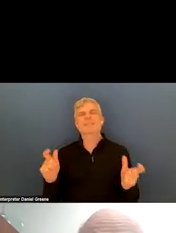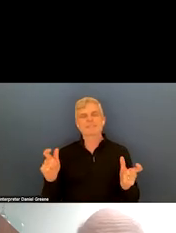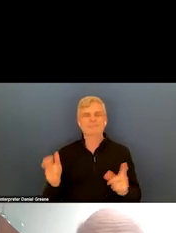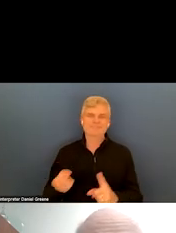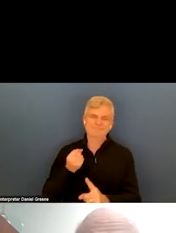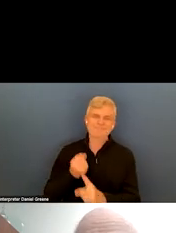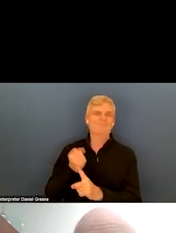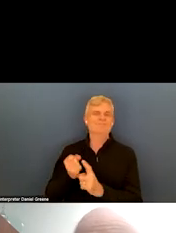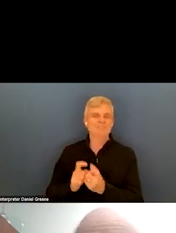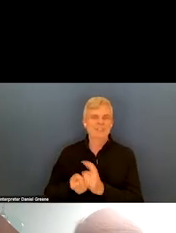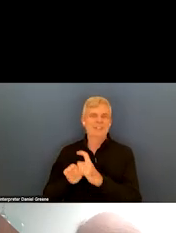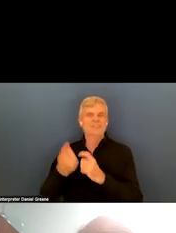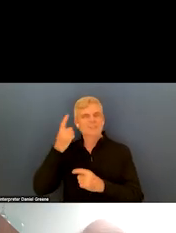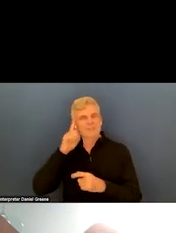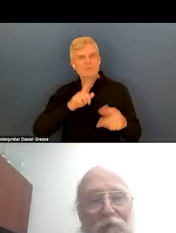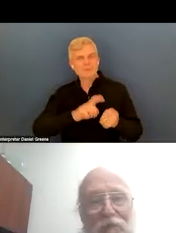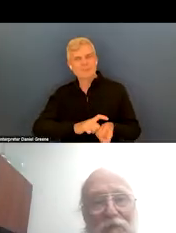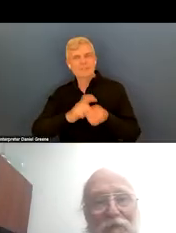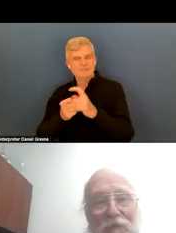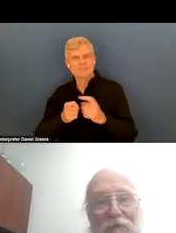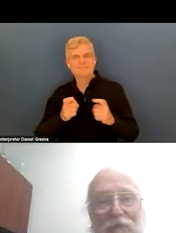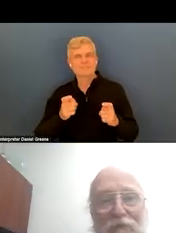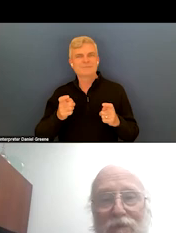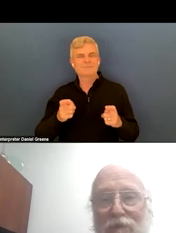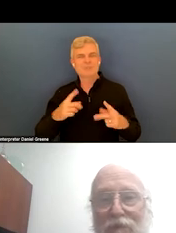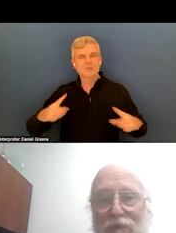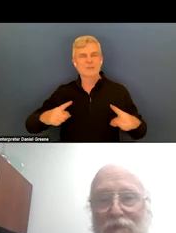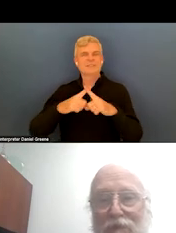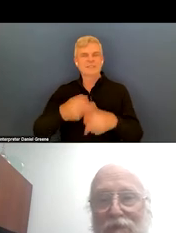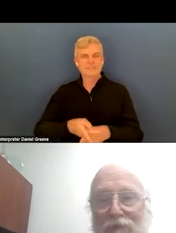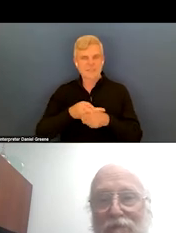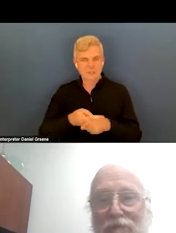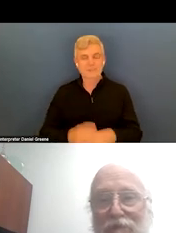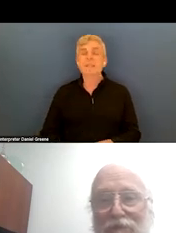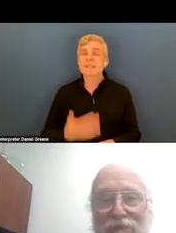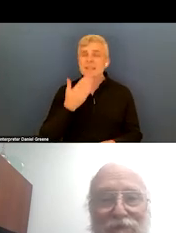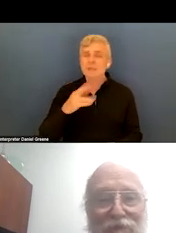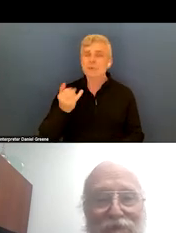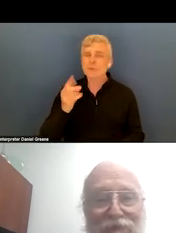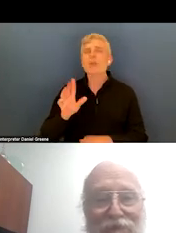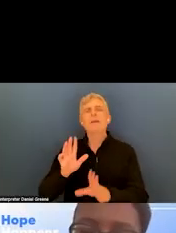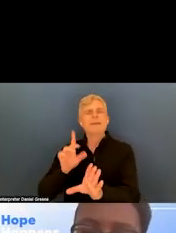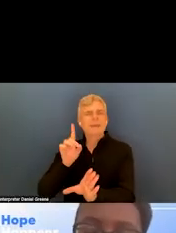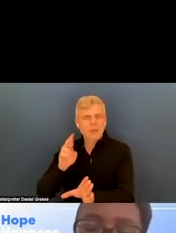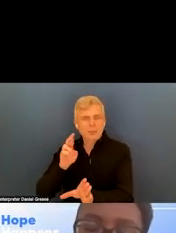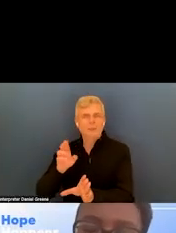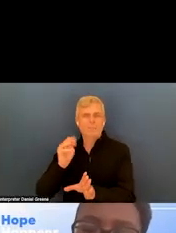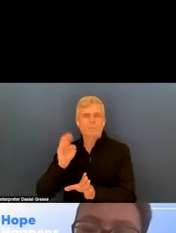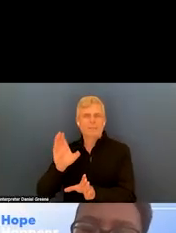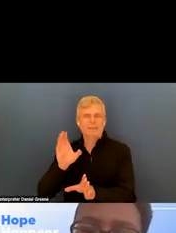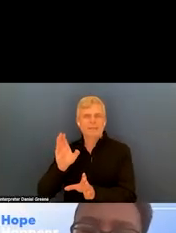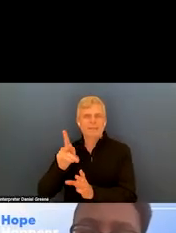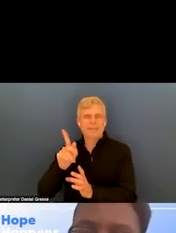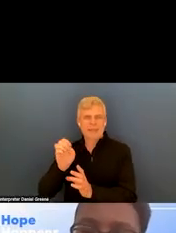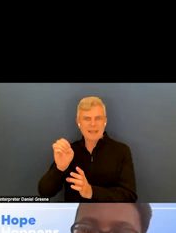crisis care in America. Thanks. Thank you, Richard or Dr. McKeon. Happy belated birthday. And thank you